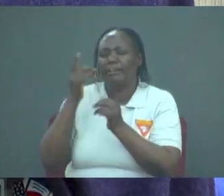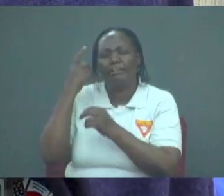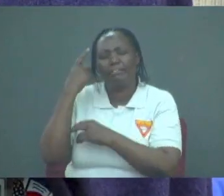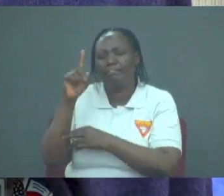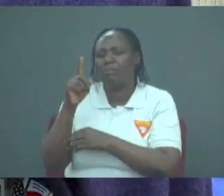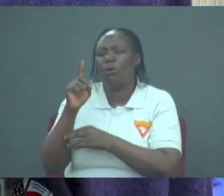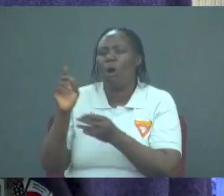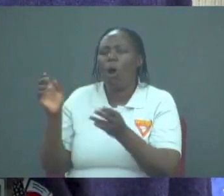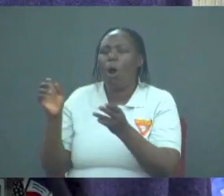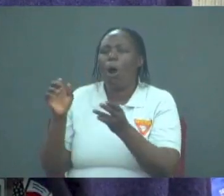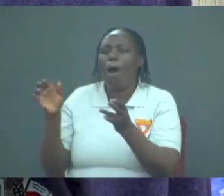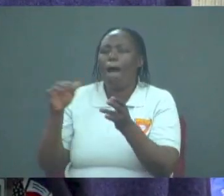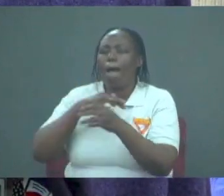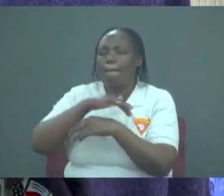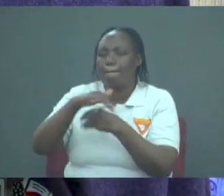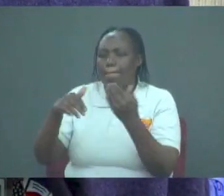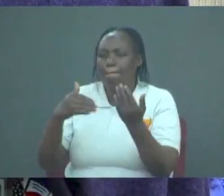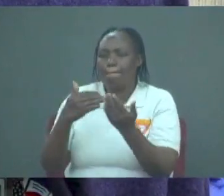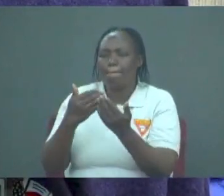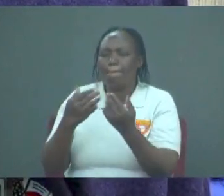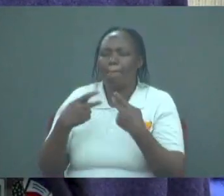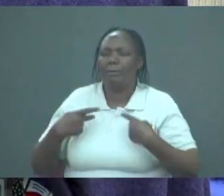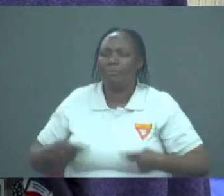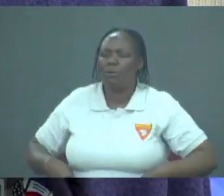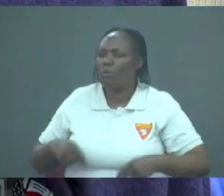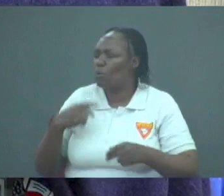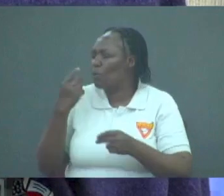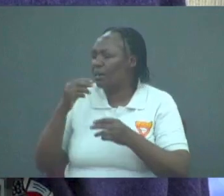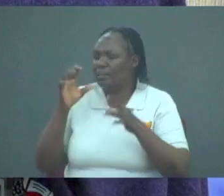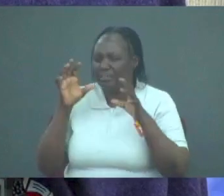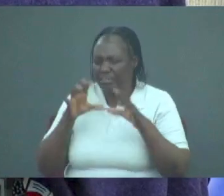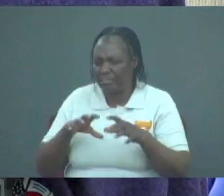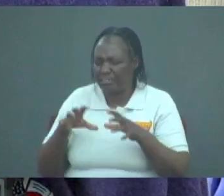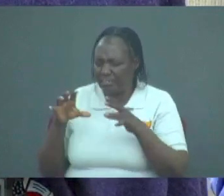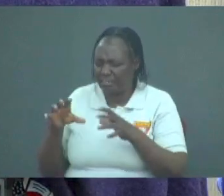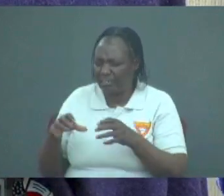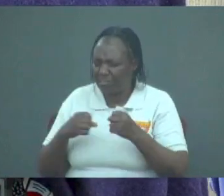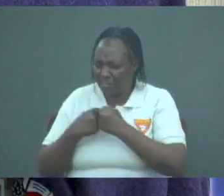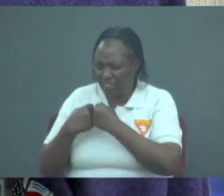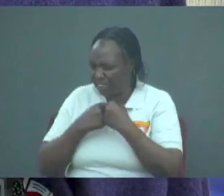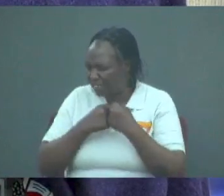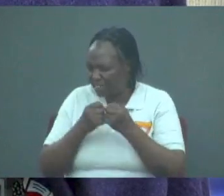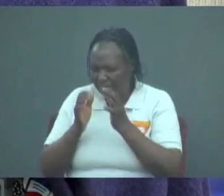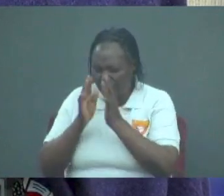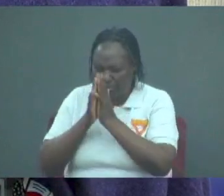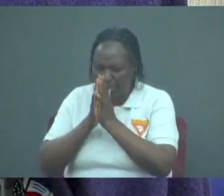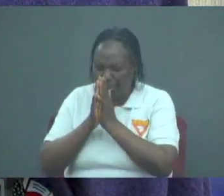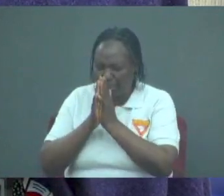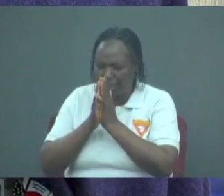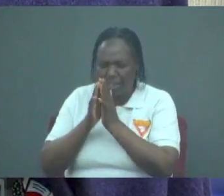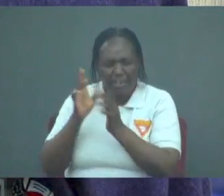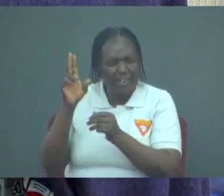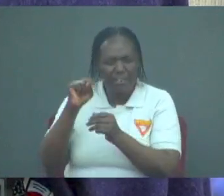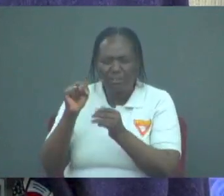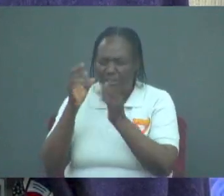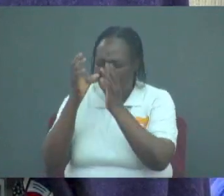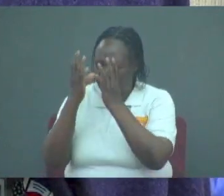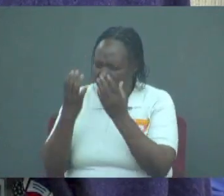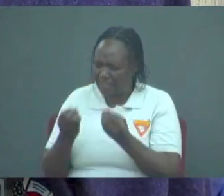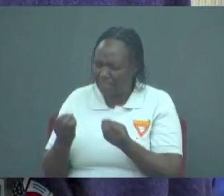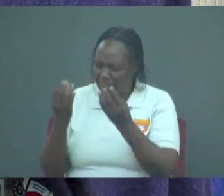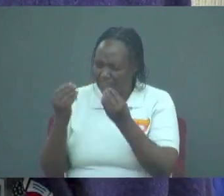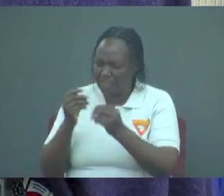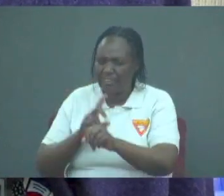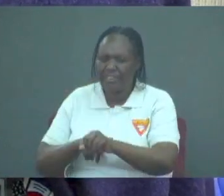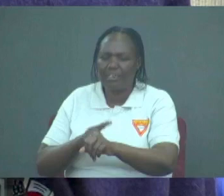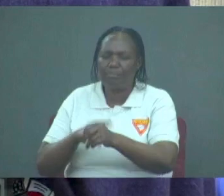all the people who are struggling with prayer sometimes it's not easy when we are discouraged sometimes it's